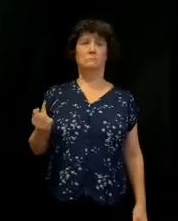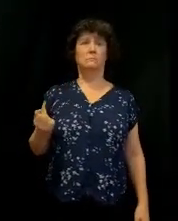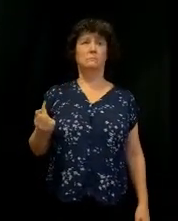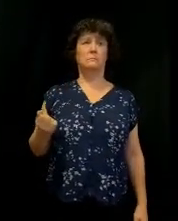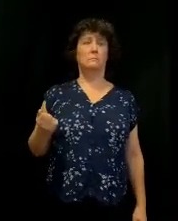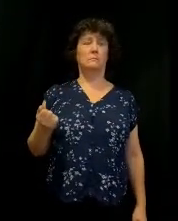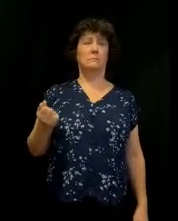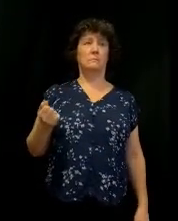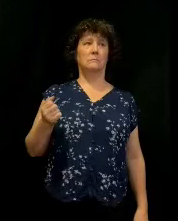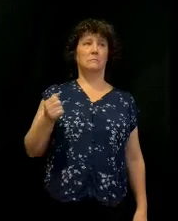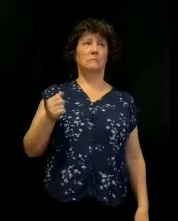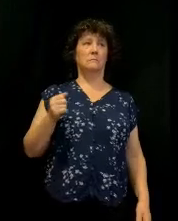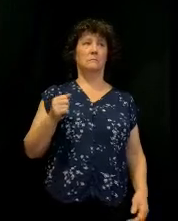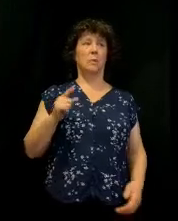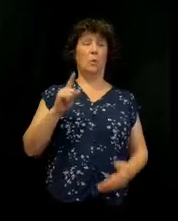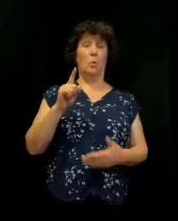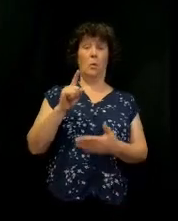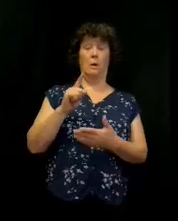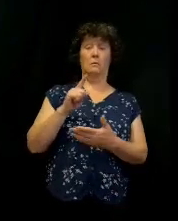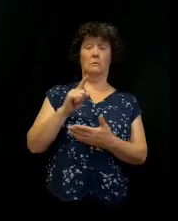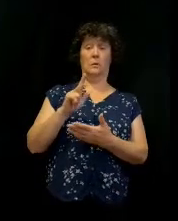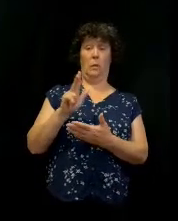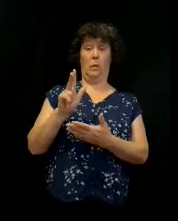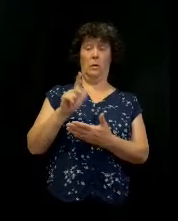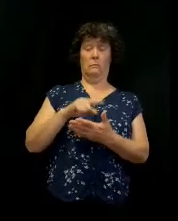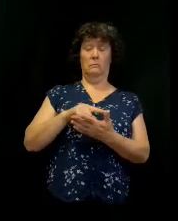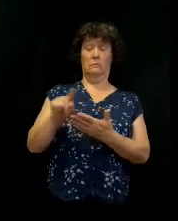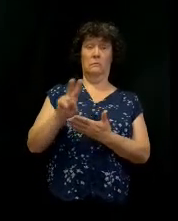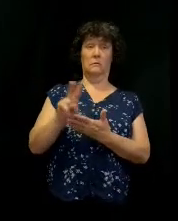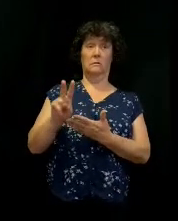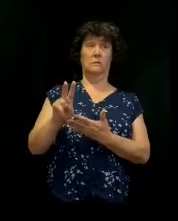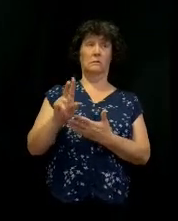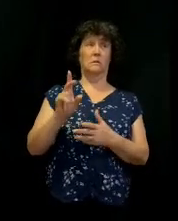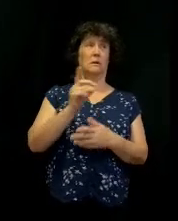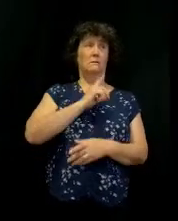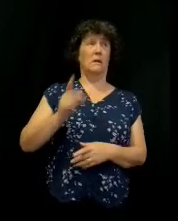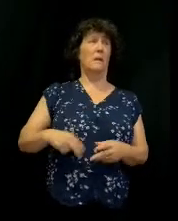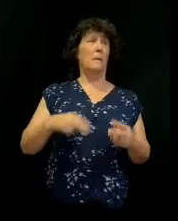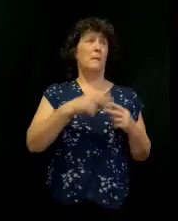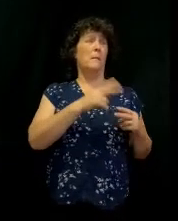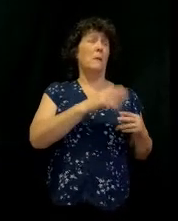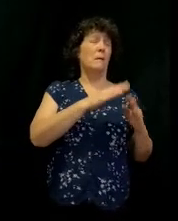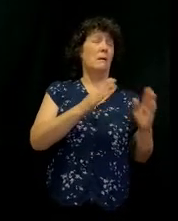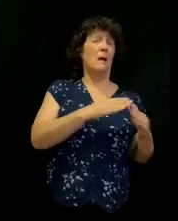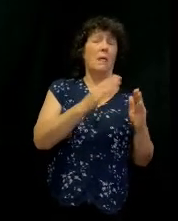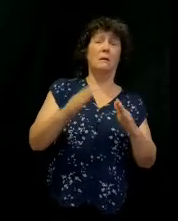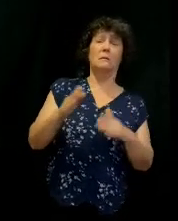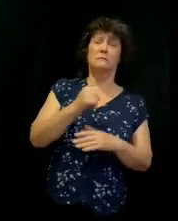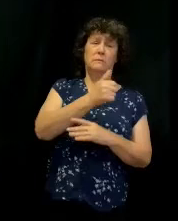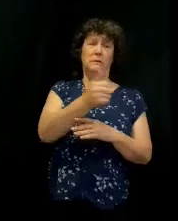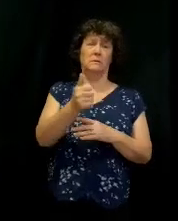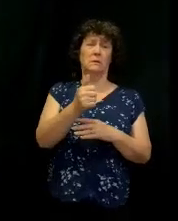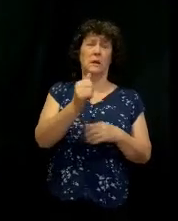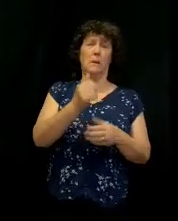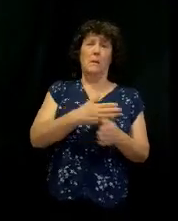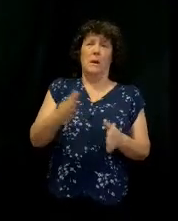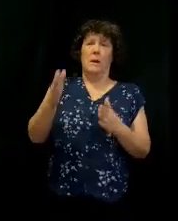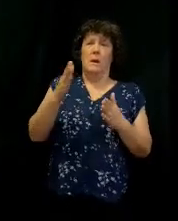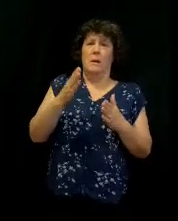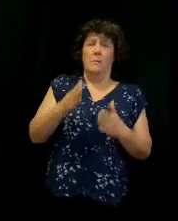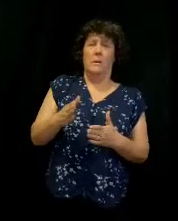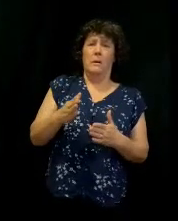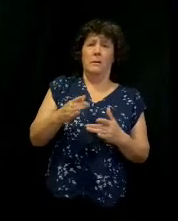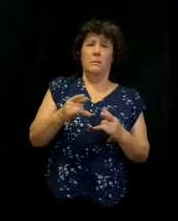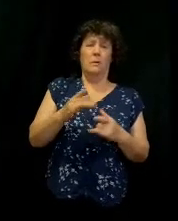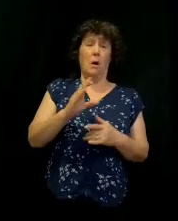Check this out in verse 1 through 3. And David built houses for himself in the city of David, and he prepared a place for the ark of God and pitched a what?